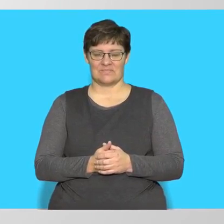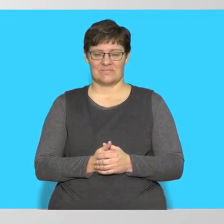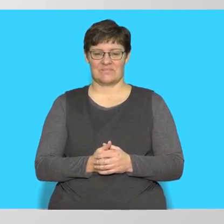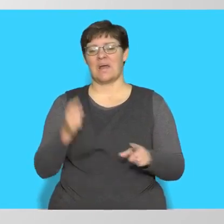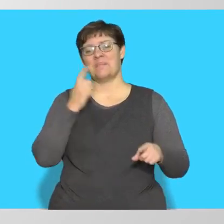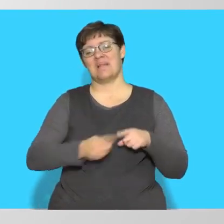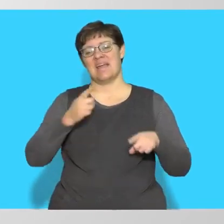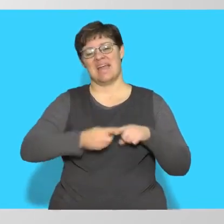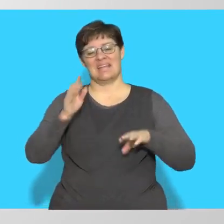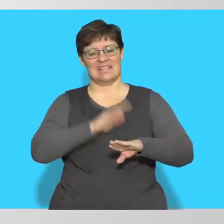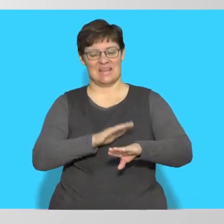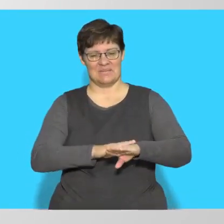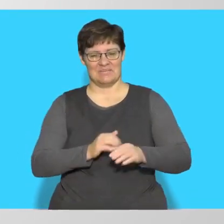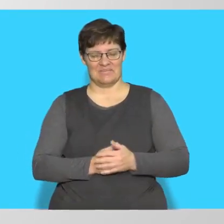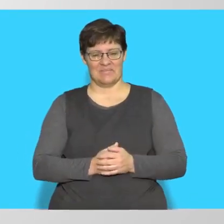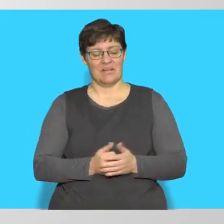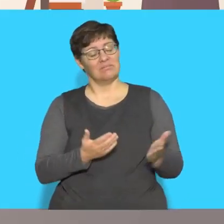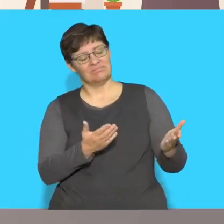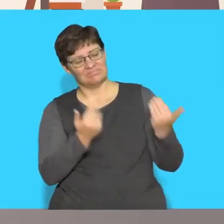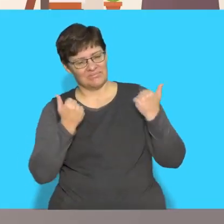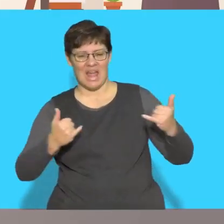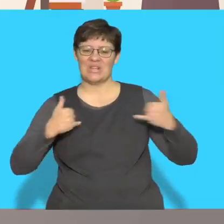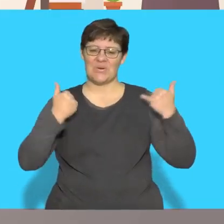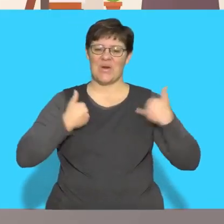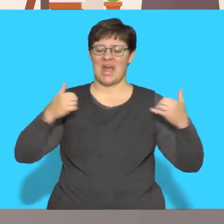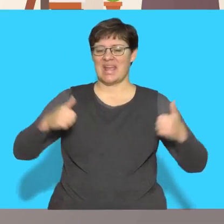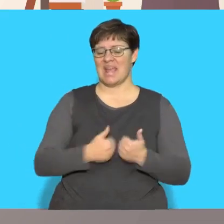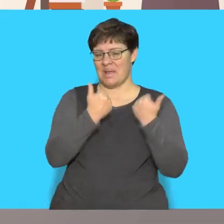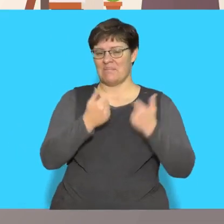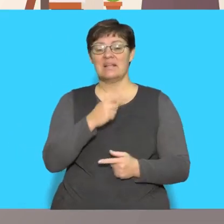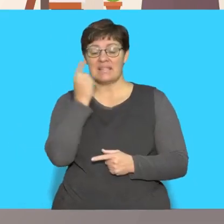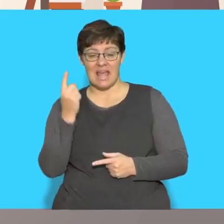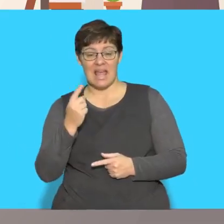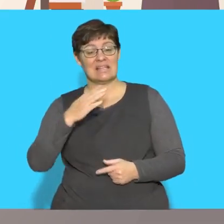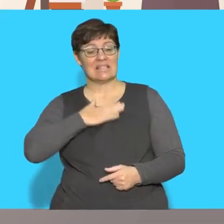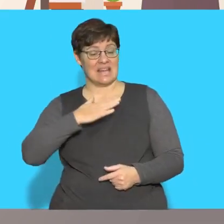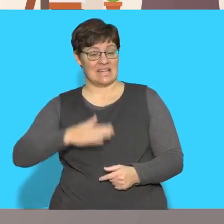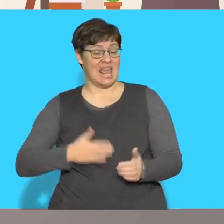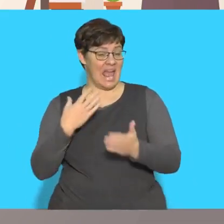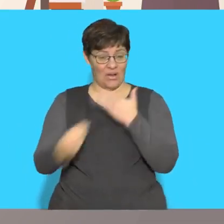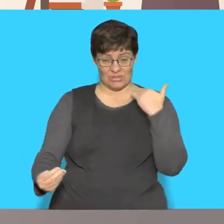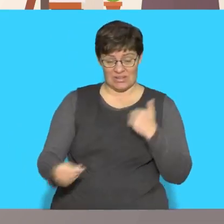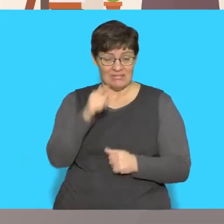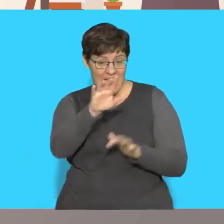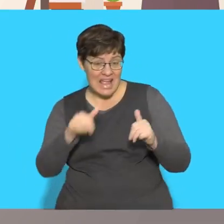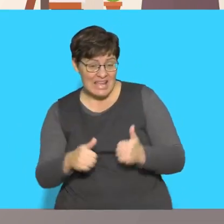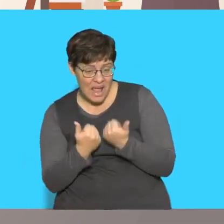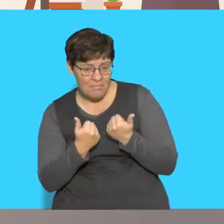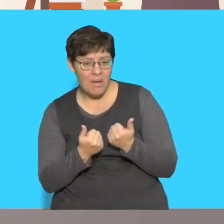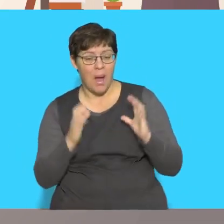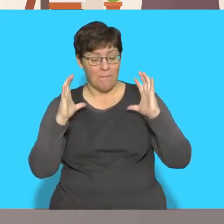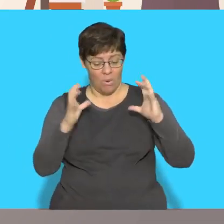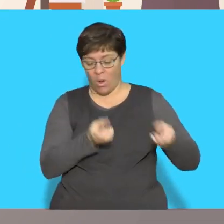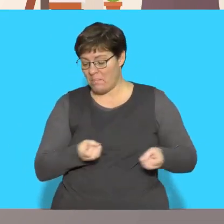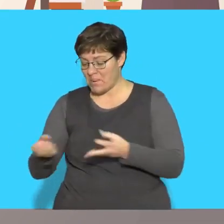Play time. Let's play a fun game called Sunday is out. In this game,